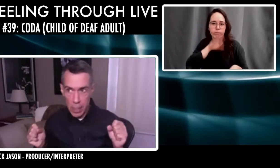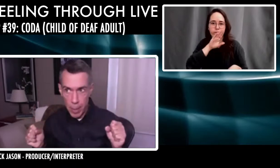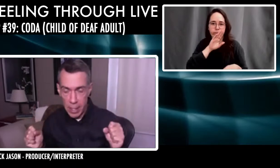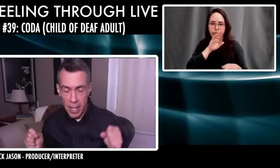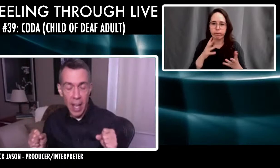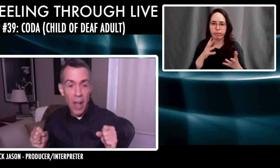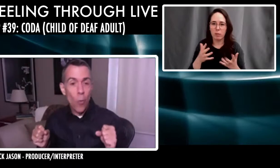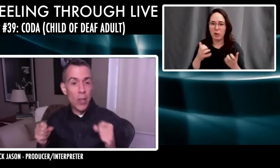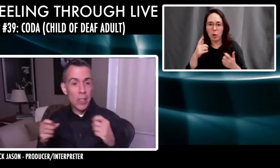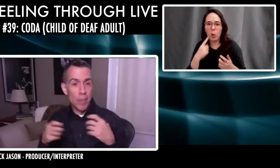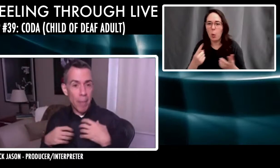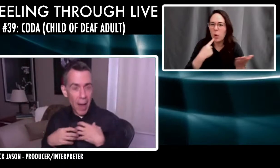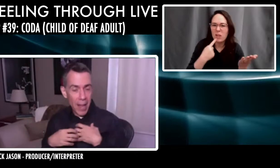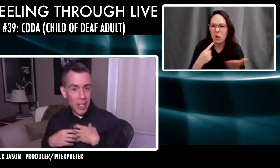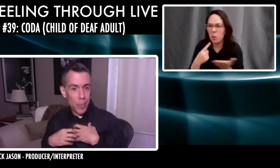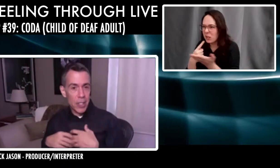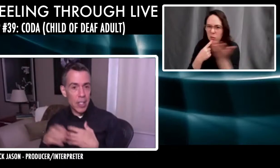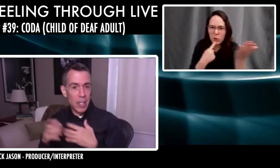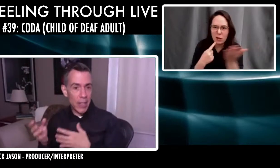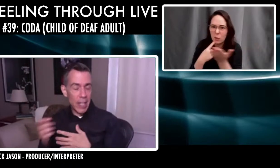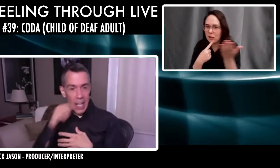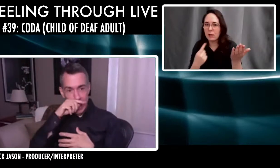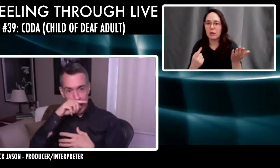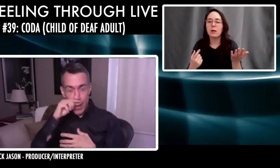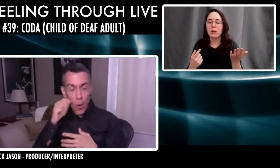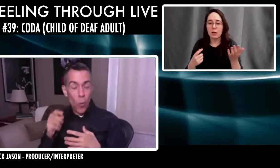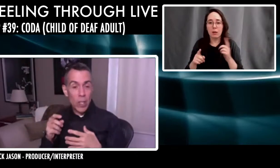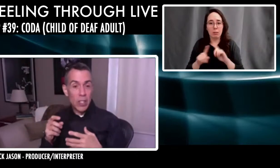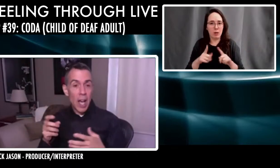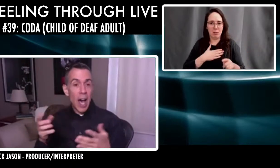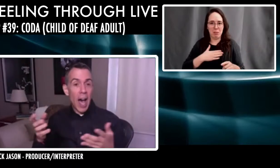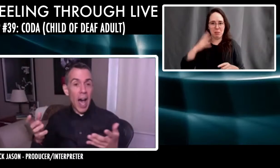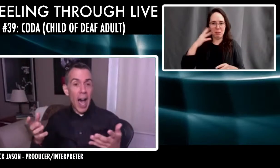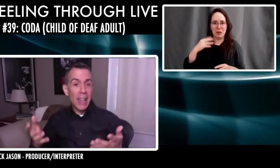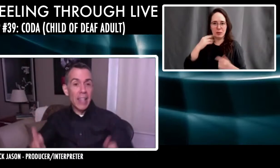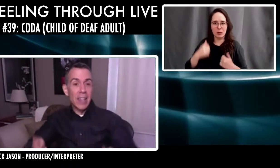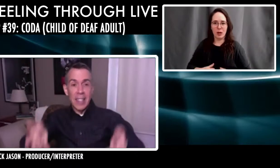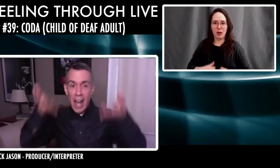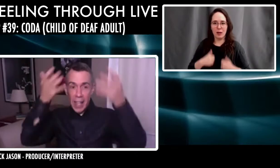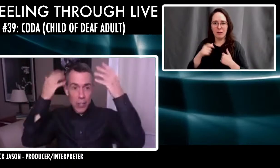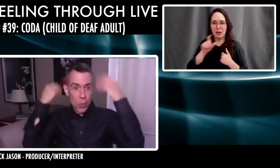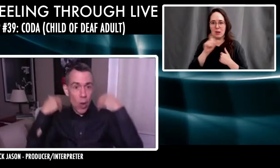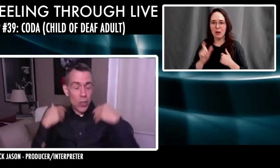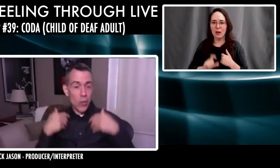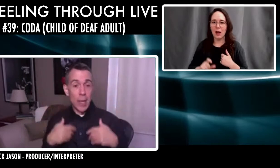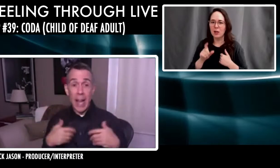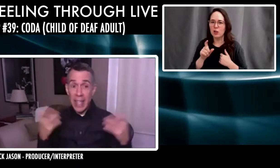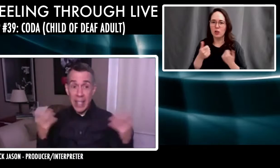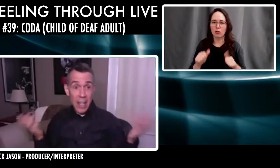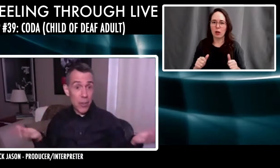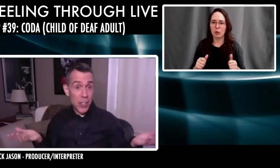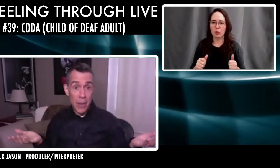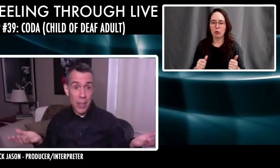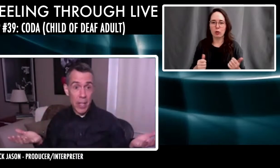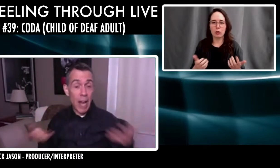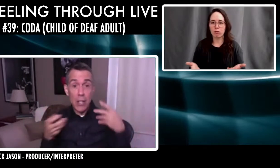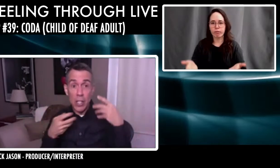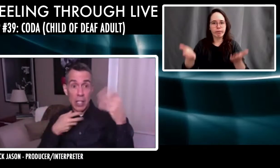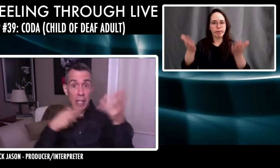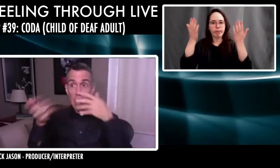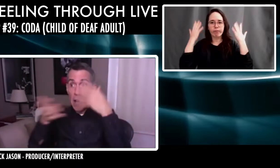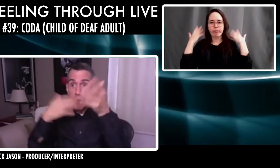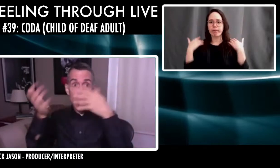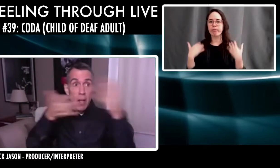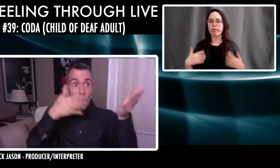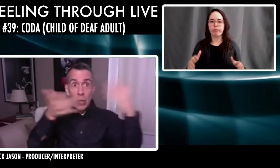know everything that's being said. Whereas my experience in living in Italy was I let the Italian just wash over me and I didn't understand everything, but I